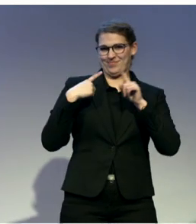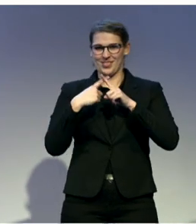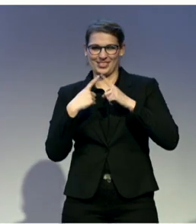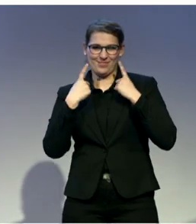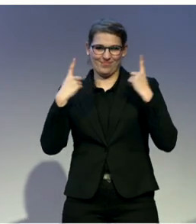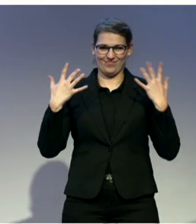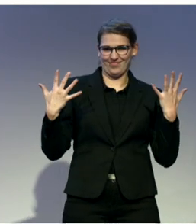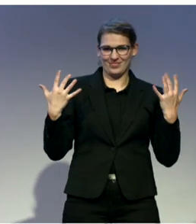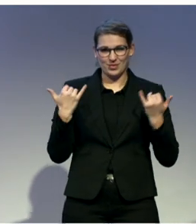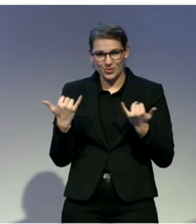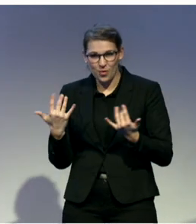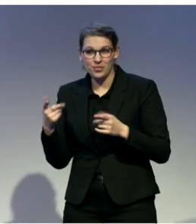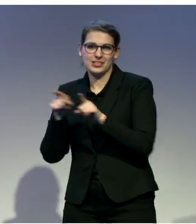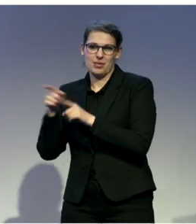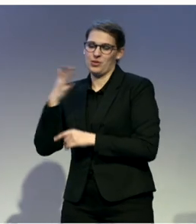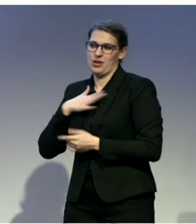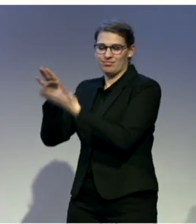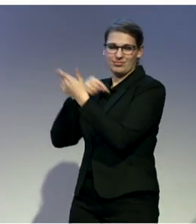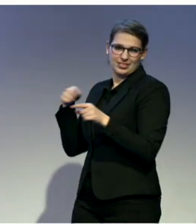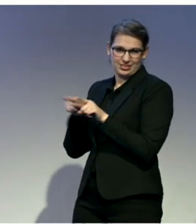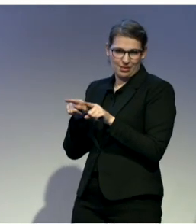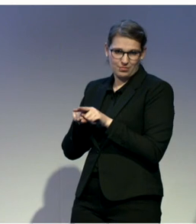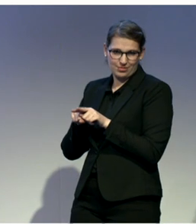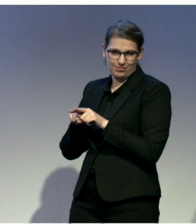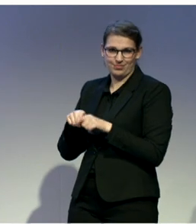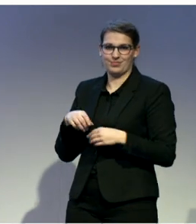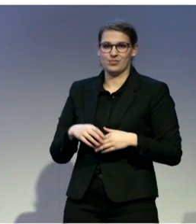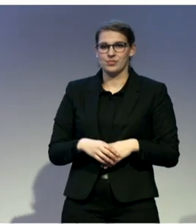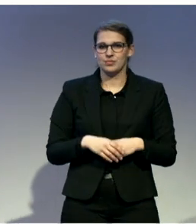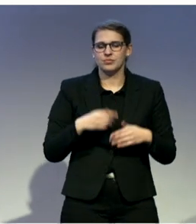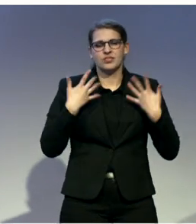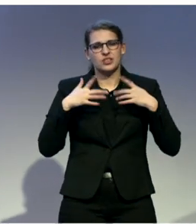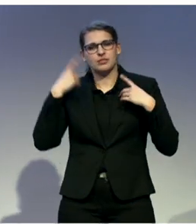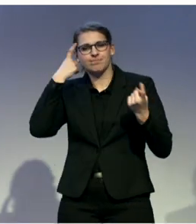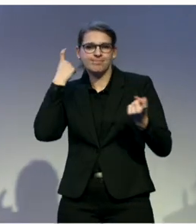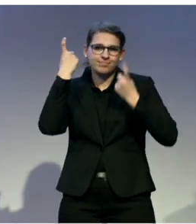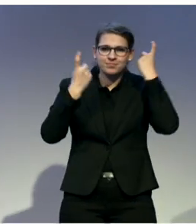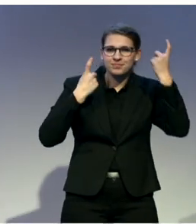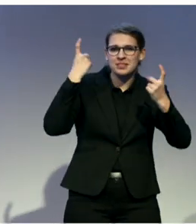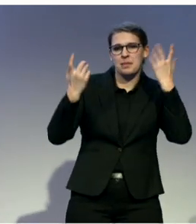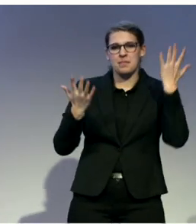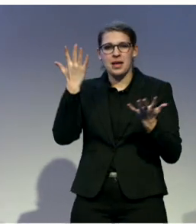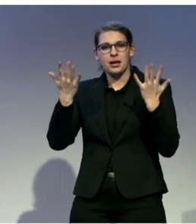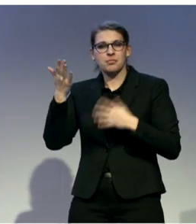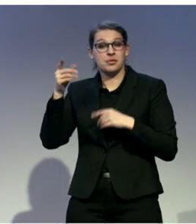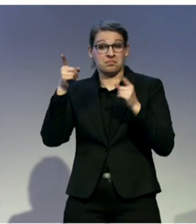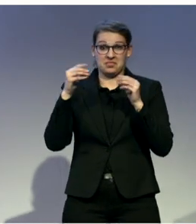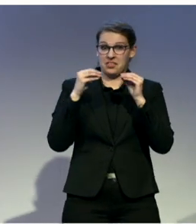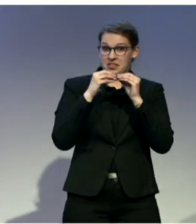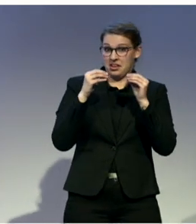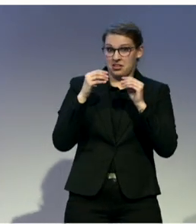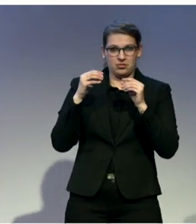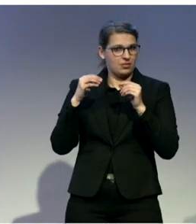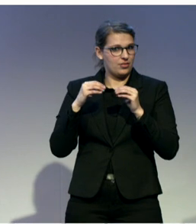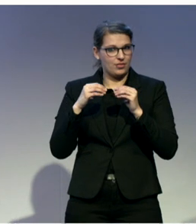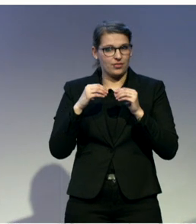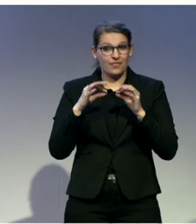want them to know it. We actually spoke about creating a FingerTalk kids' version, you know, to have as young as toddlers start learning sign